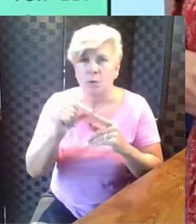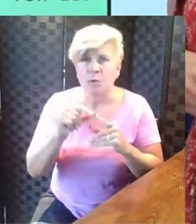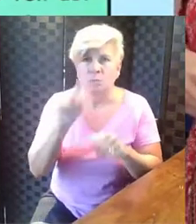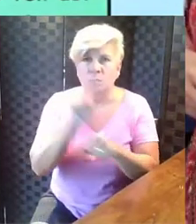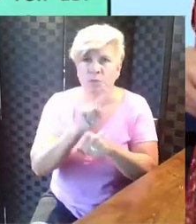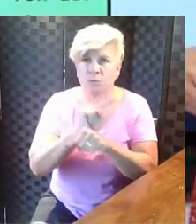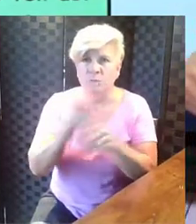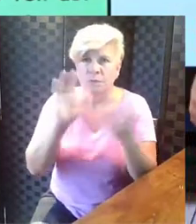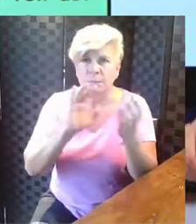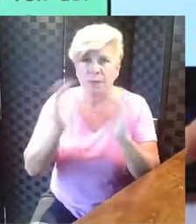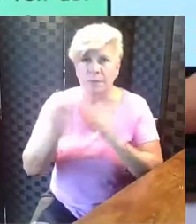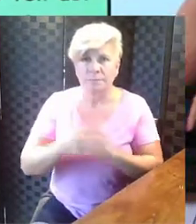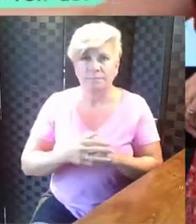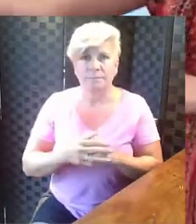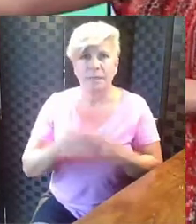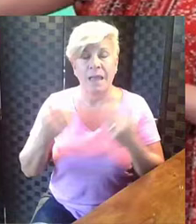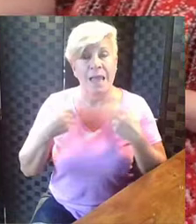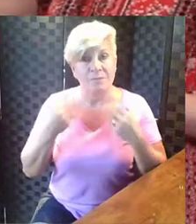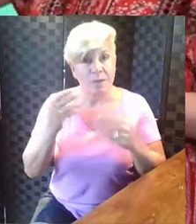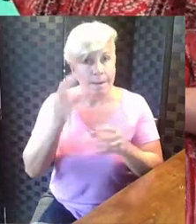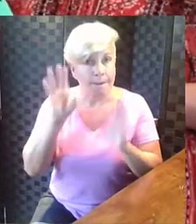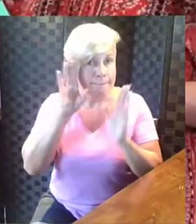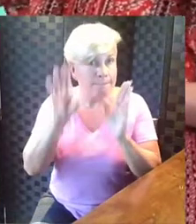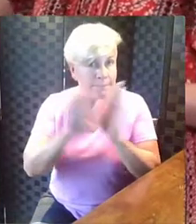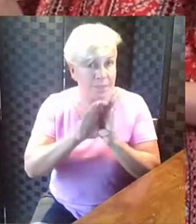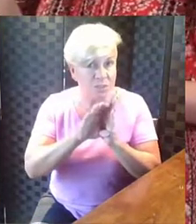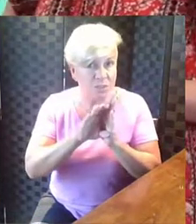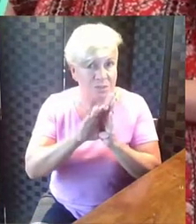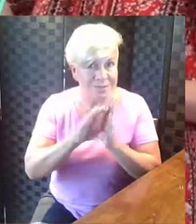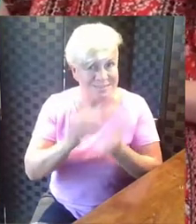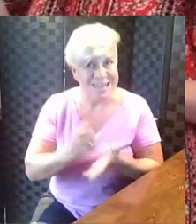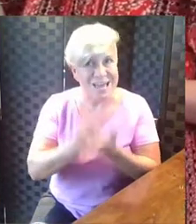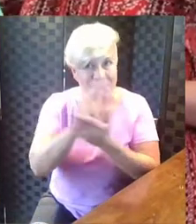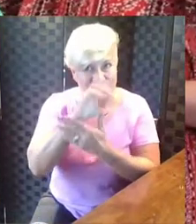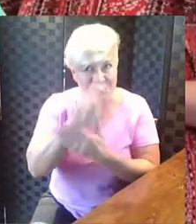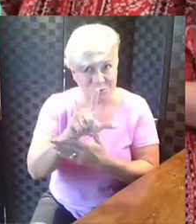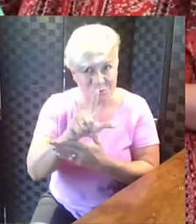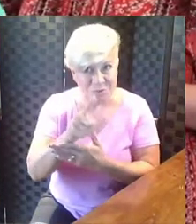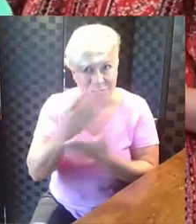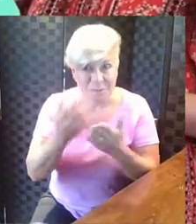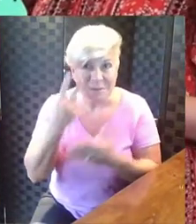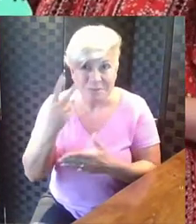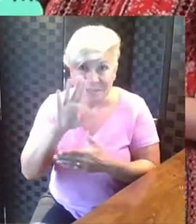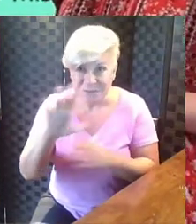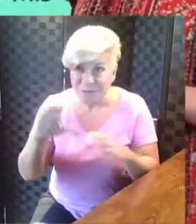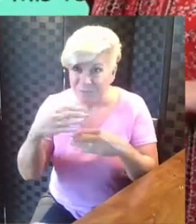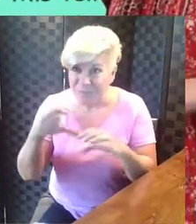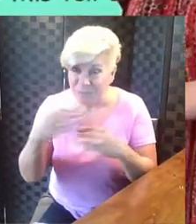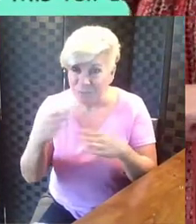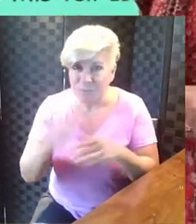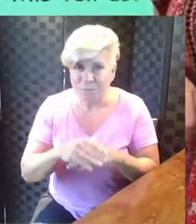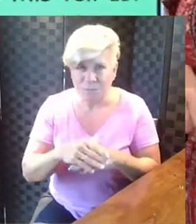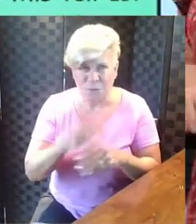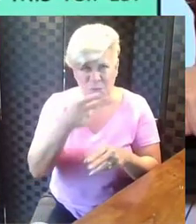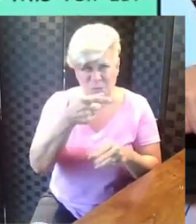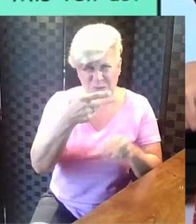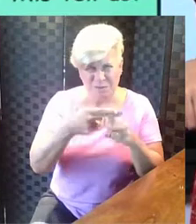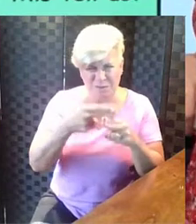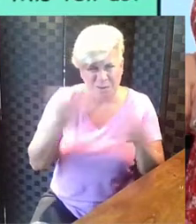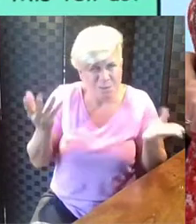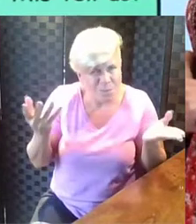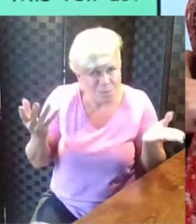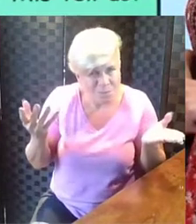use to compare. Now I have a picture of a very helpful tool that you may have seen in your own classroom. Do you know what that's called?